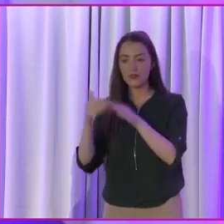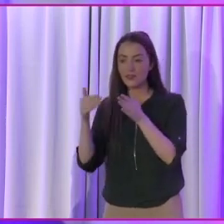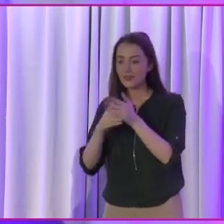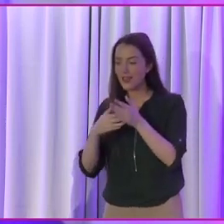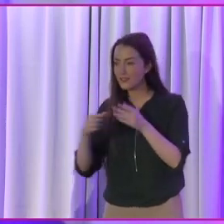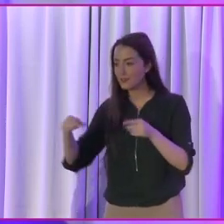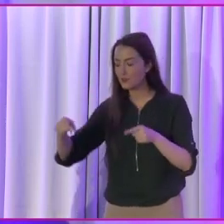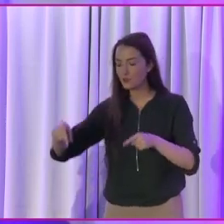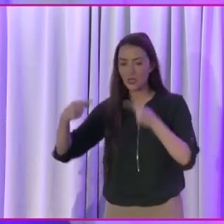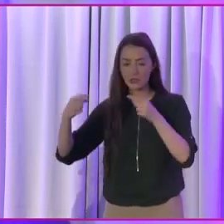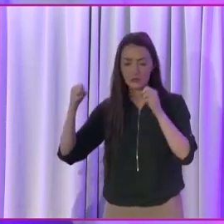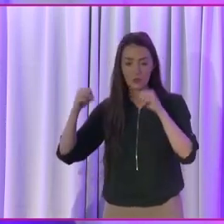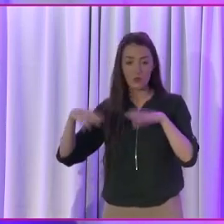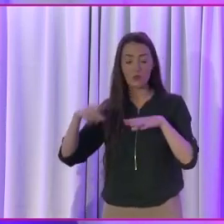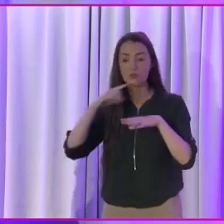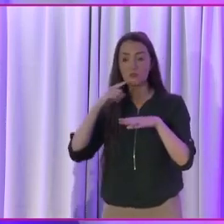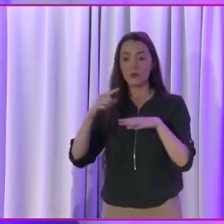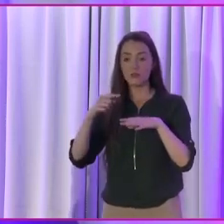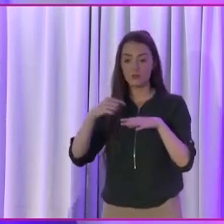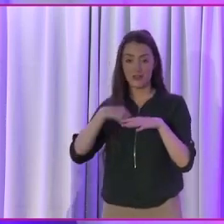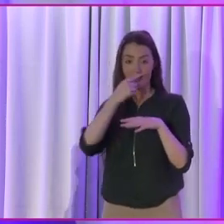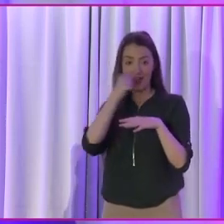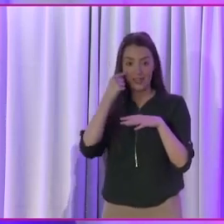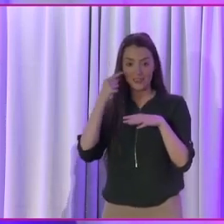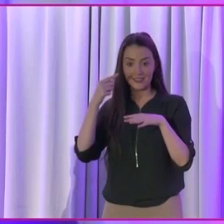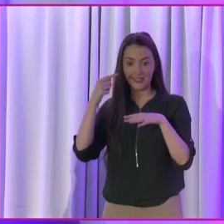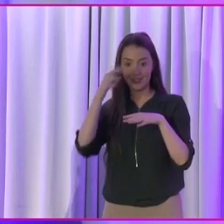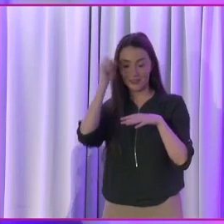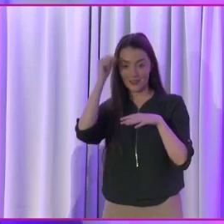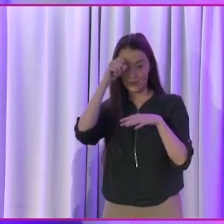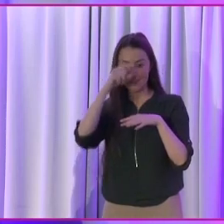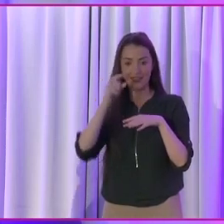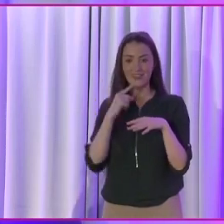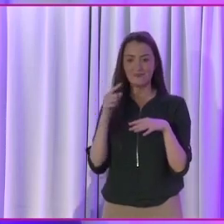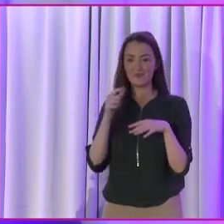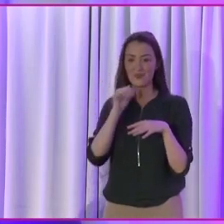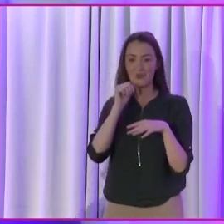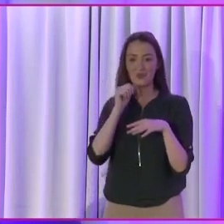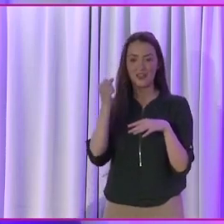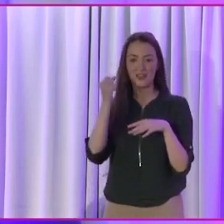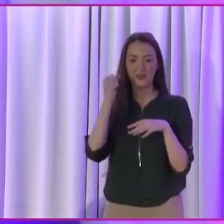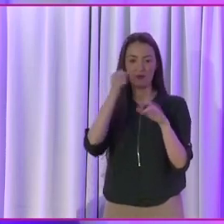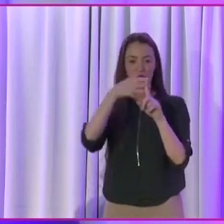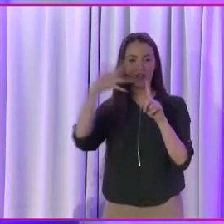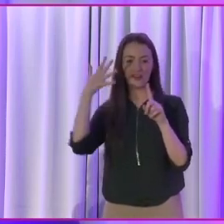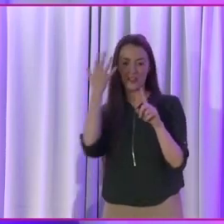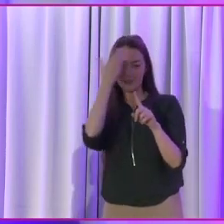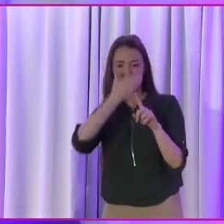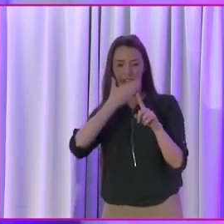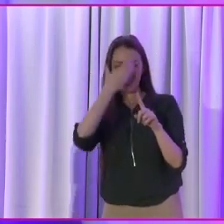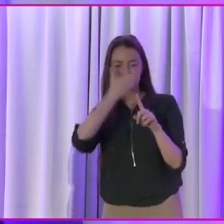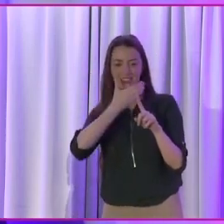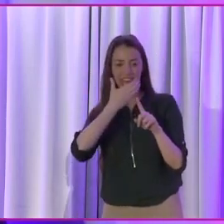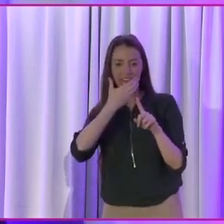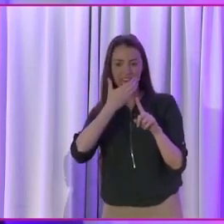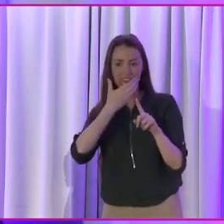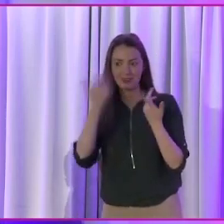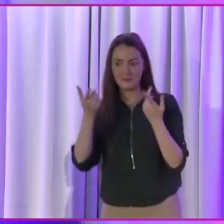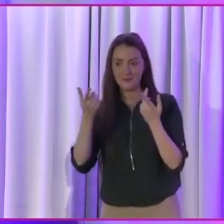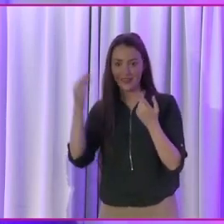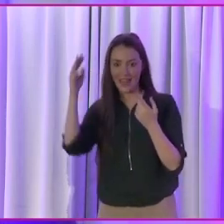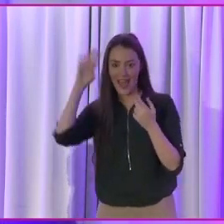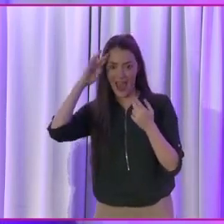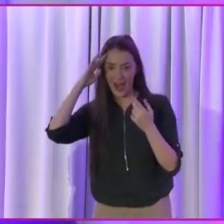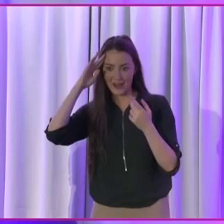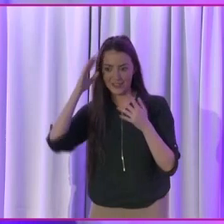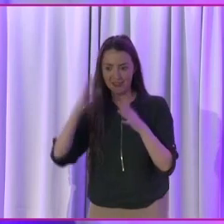there are challenges. Because of my outside difficulties, I don't recognise faces. And in Ireland, recognising faces is